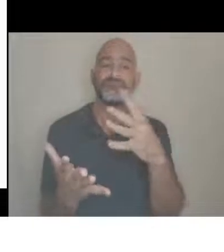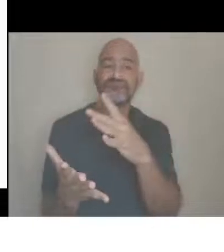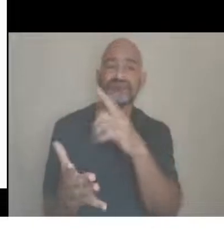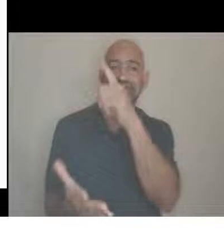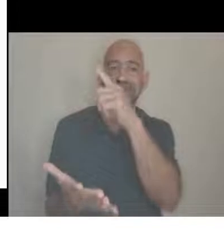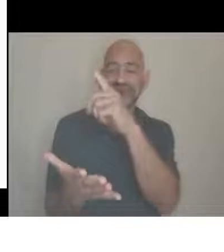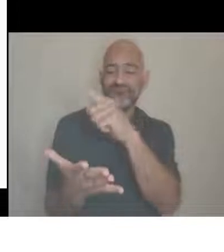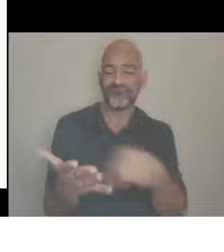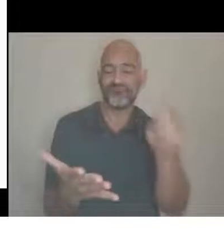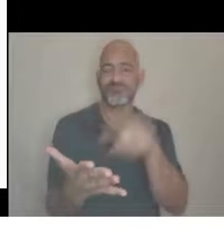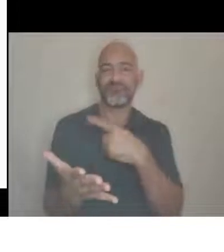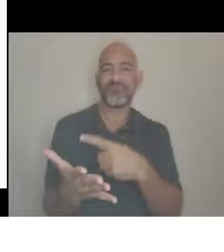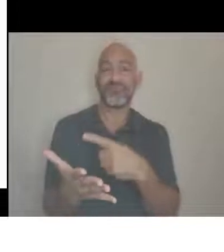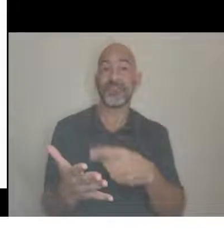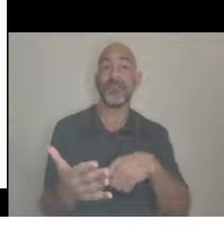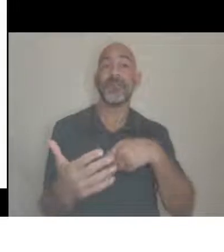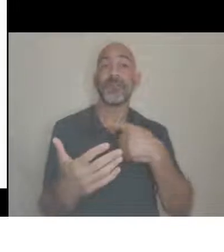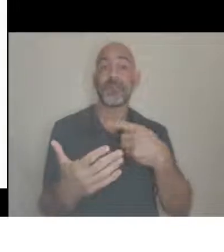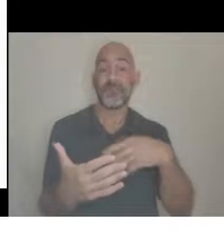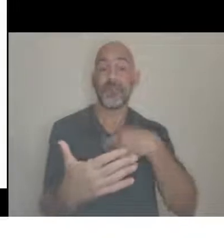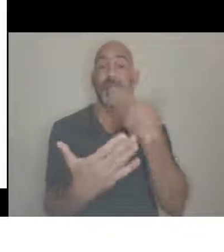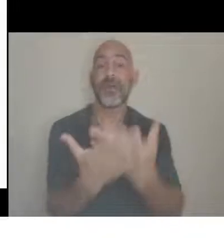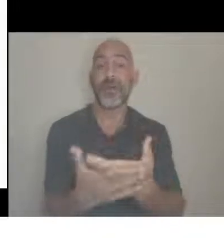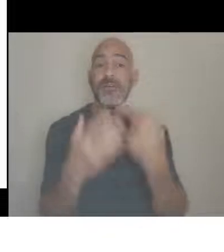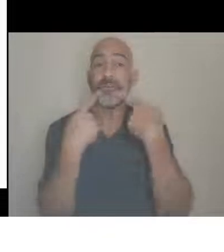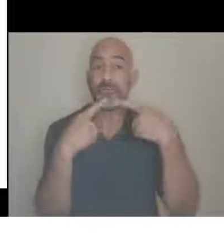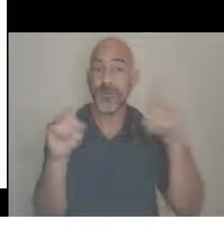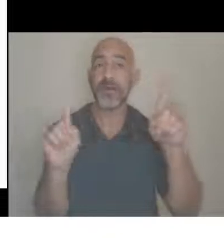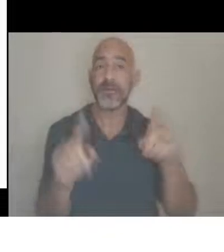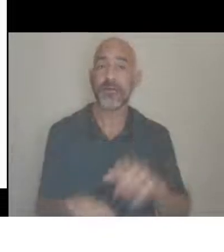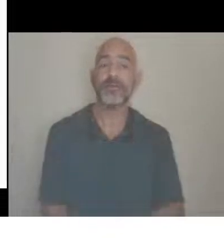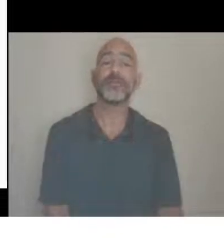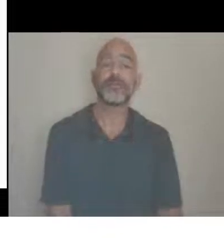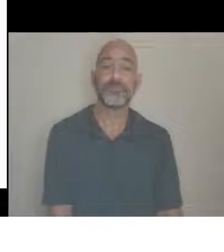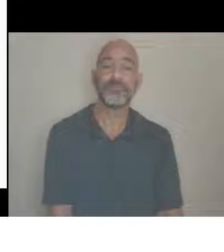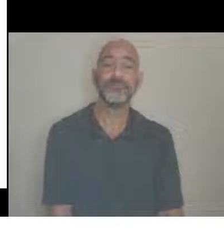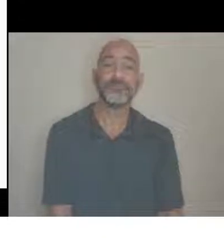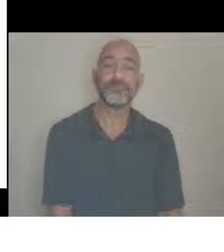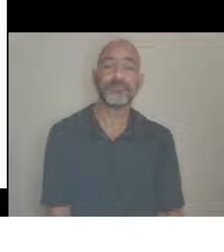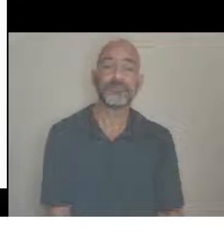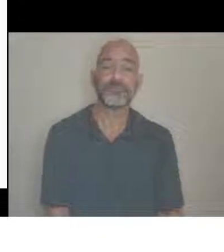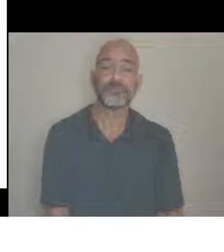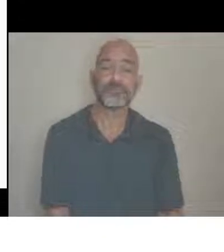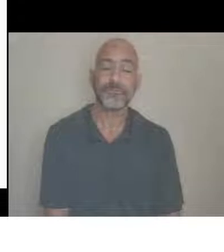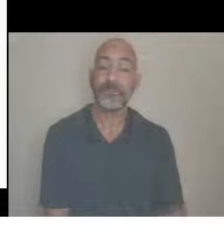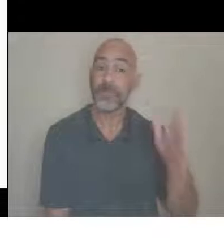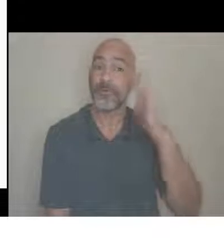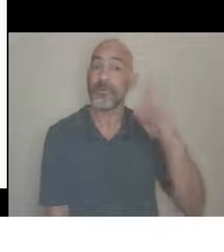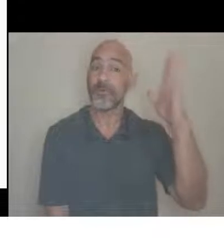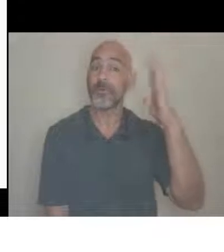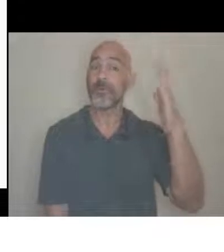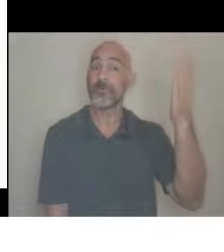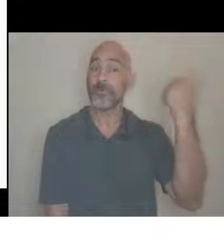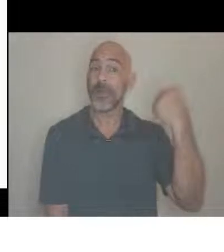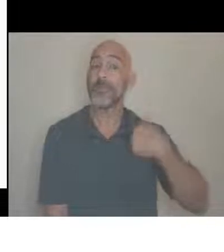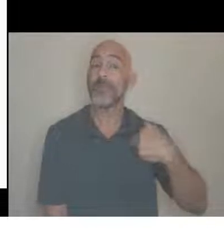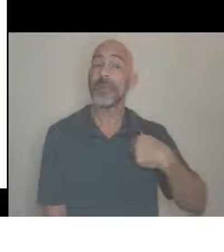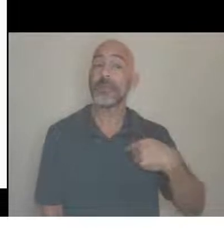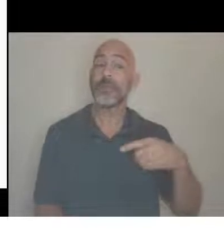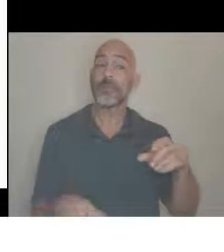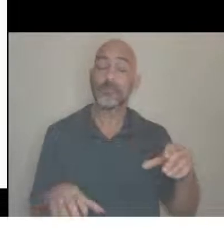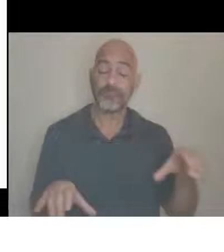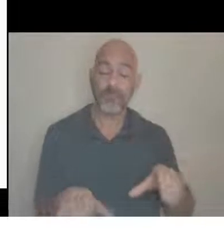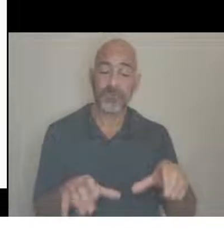I used to do a lot of special education law. And I know a lot of times I'd hear from folks, oh,